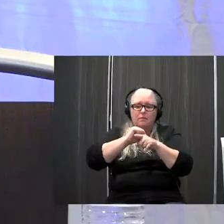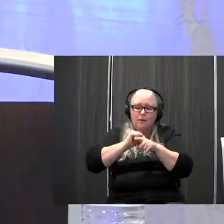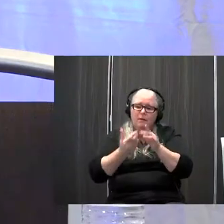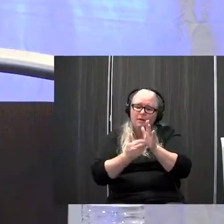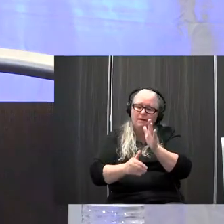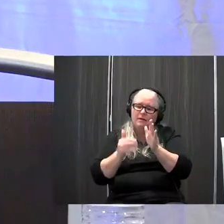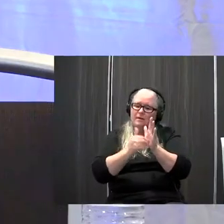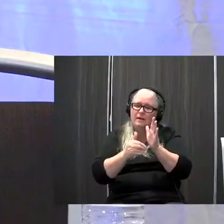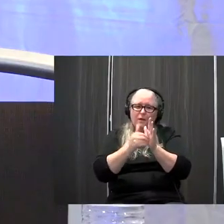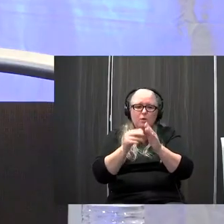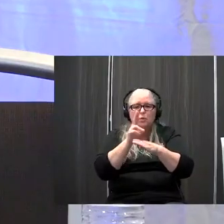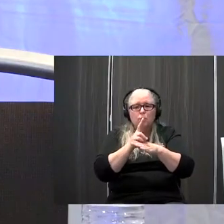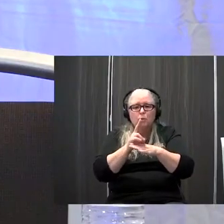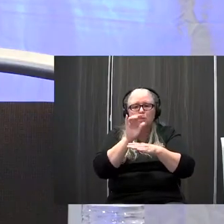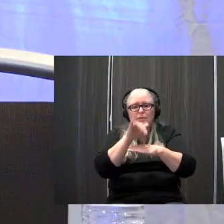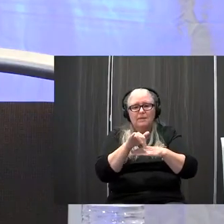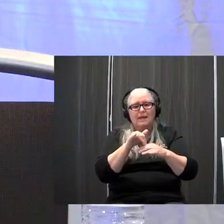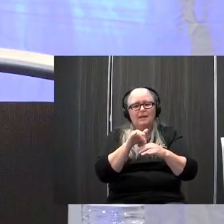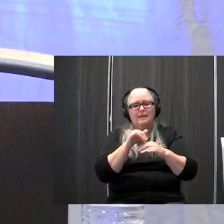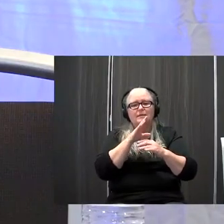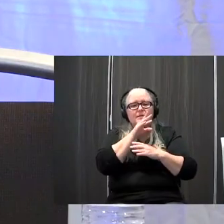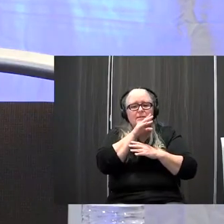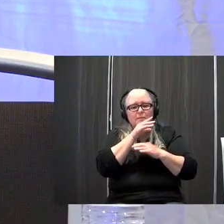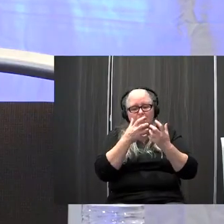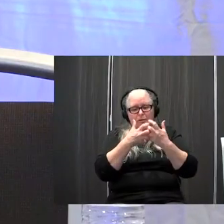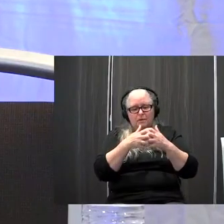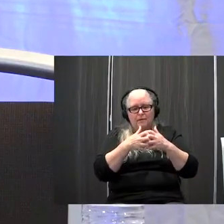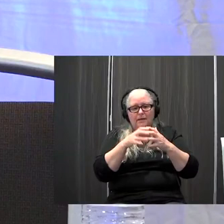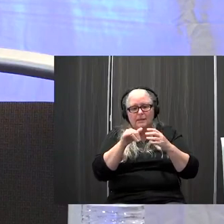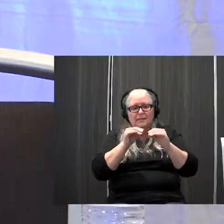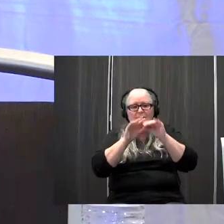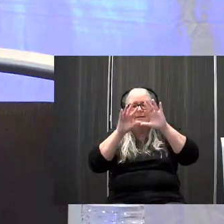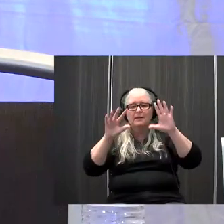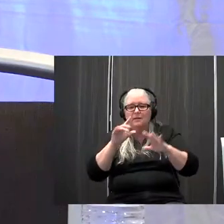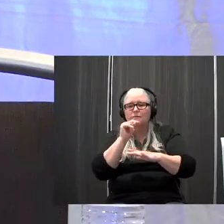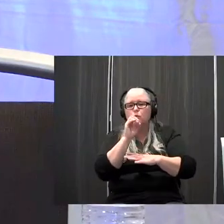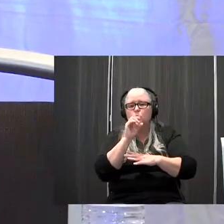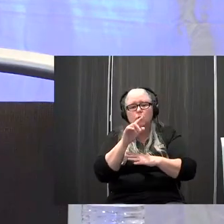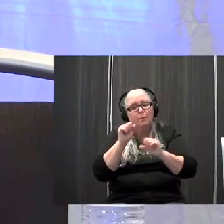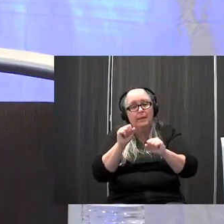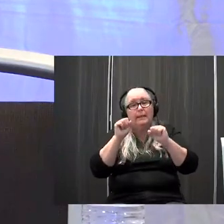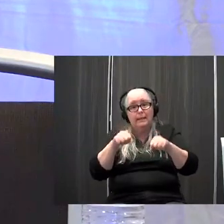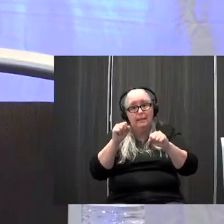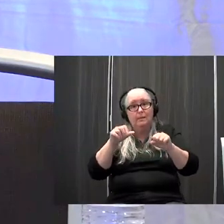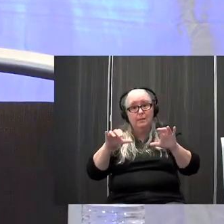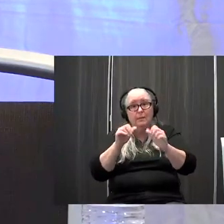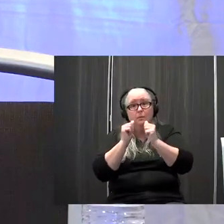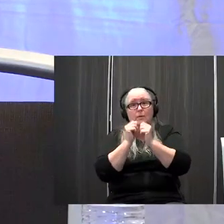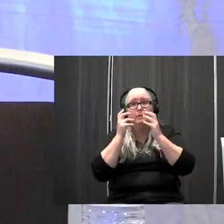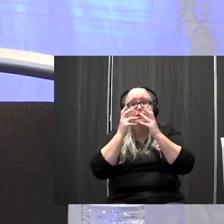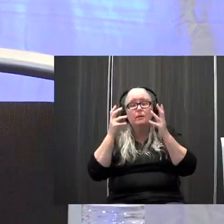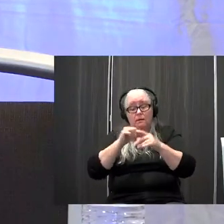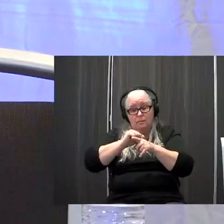as a clarification tool but it is able to be done with a lot of practice and also with a lot of engagement and